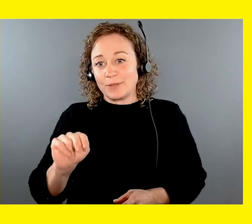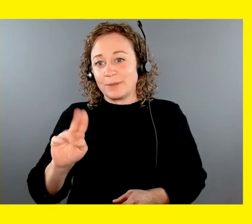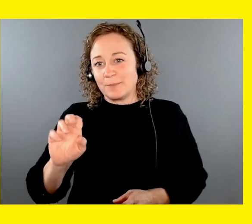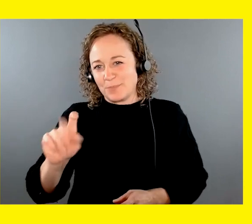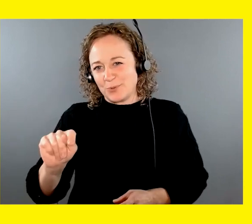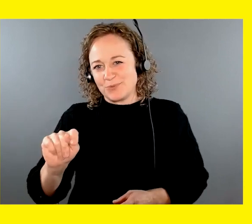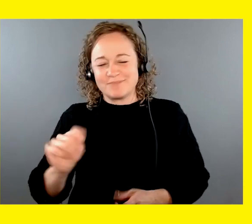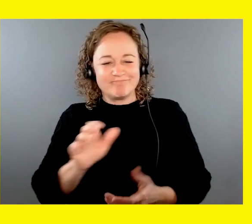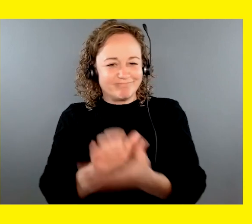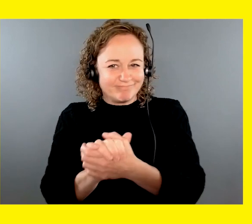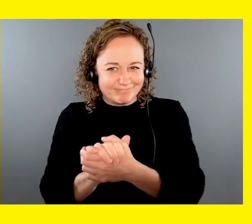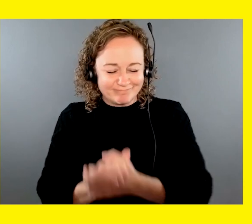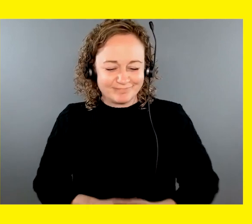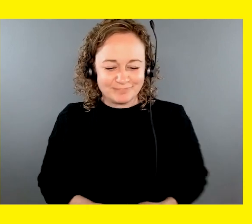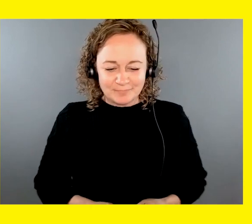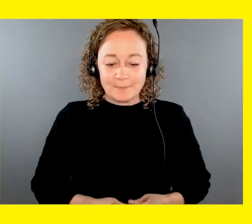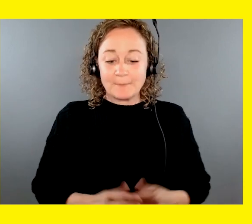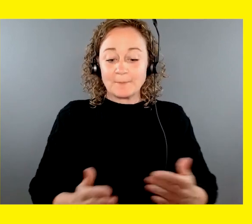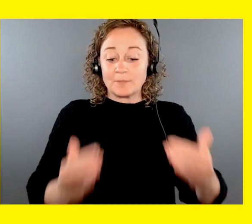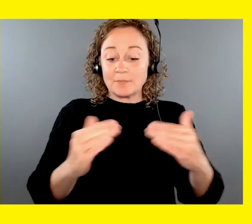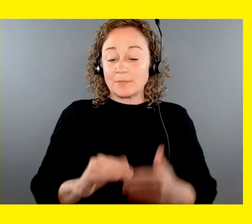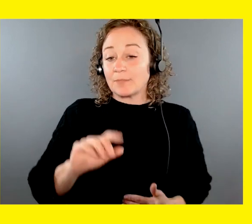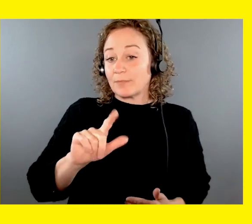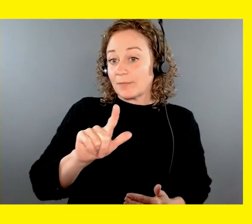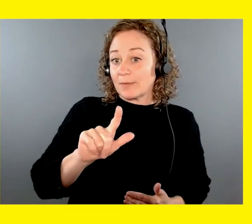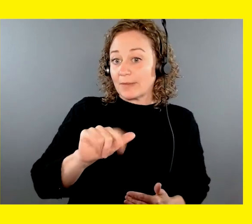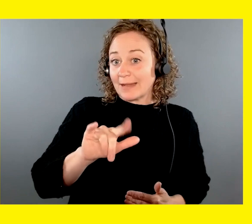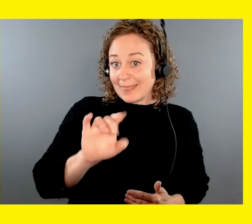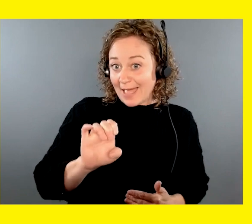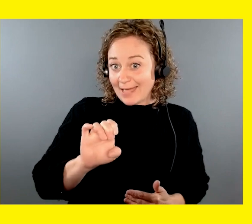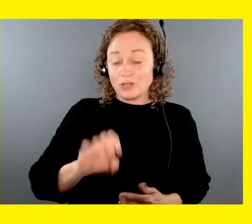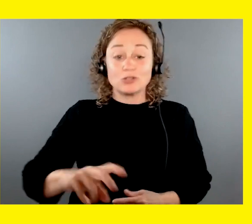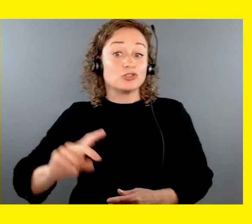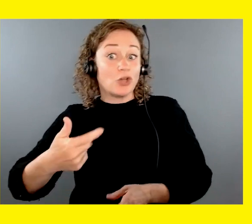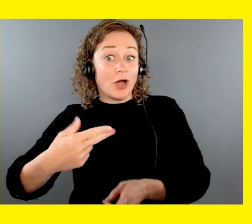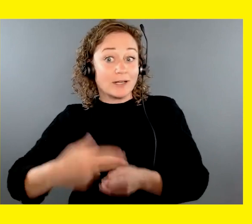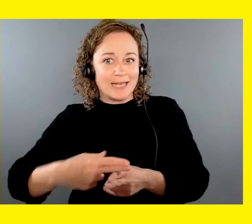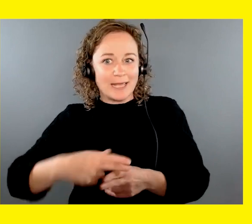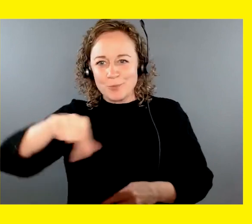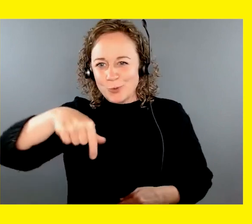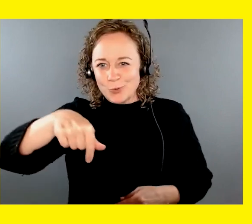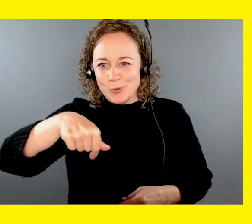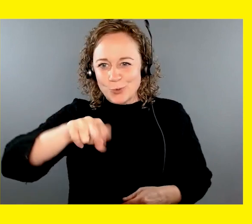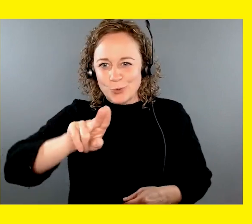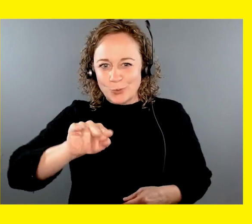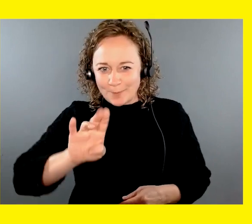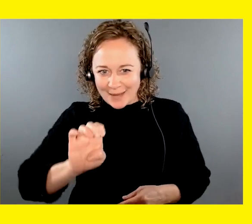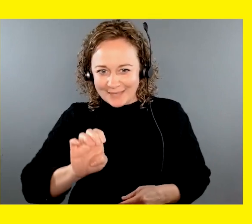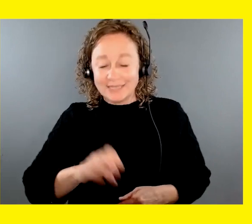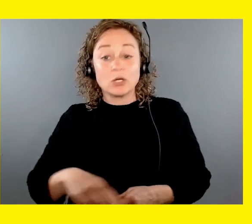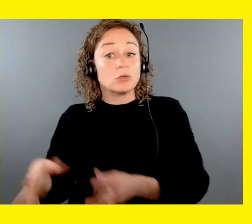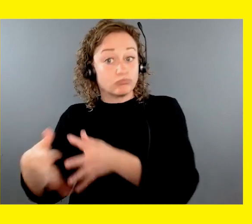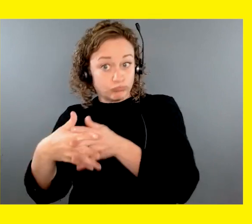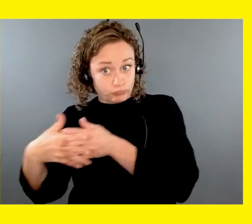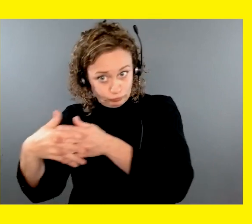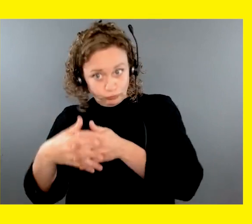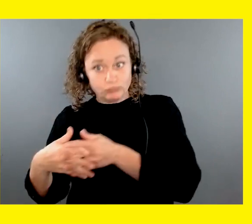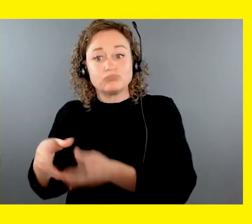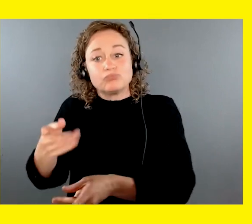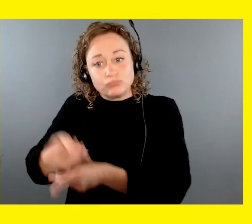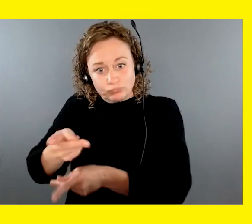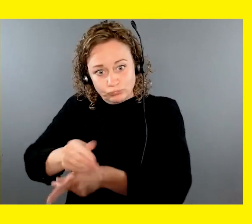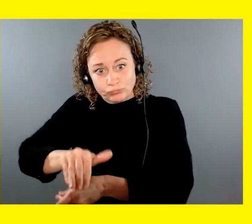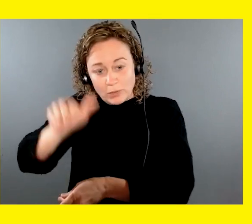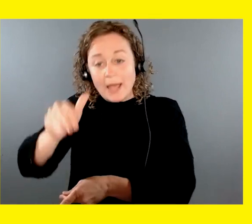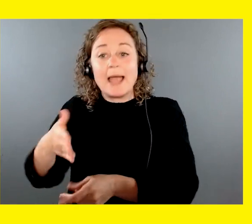Bridget. Lyle Duckert is graduating with Quebec, who was raised by Brooke Oversmith in the U.S. and generously sponsored by Leader Dogs for the